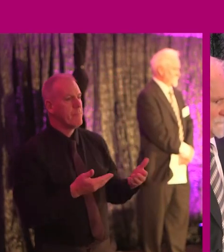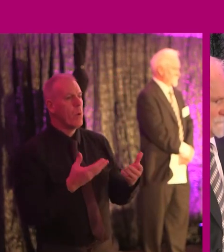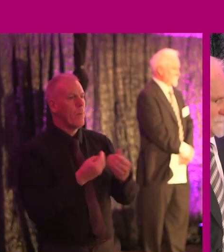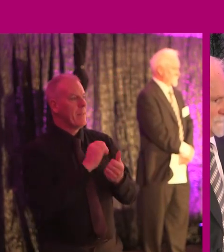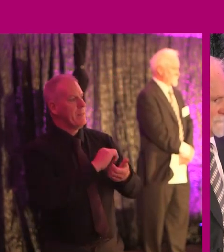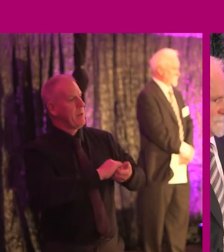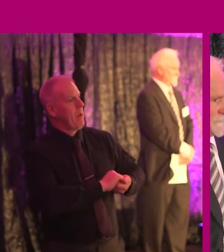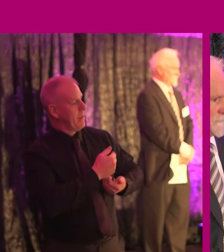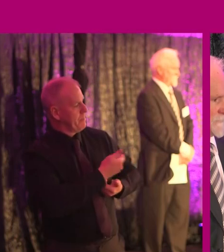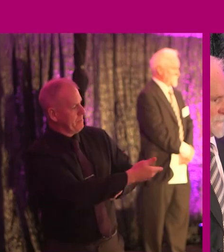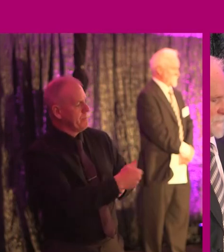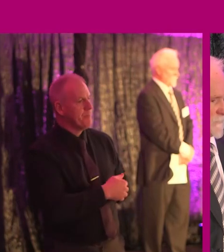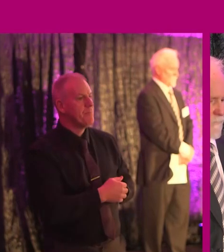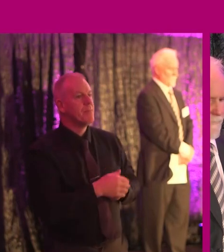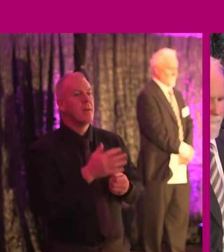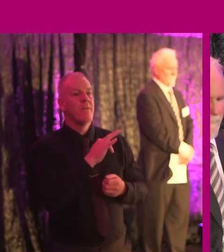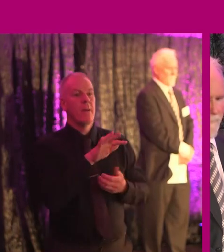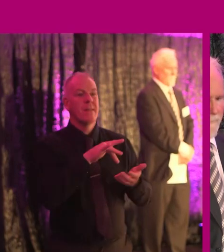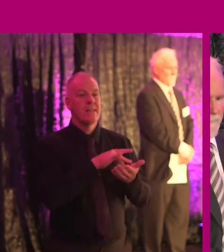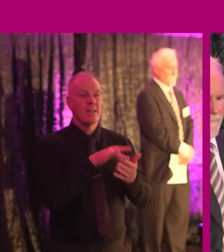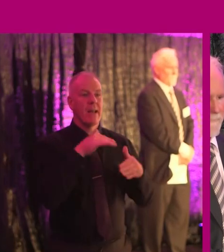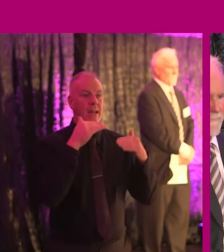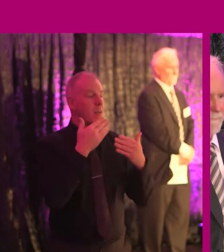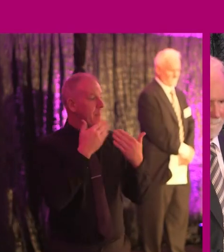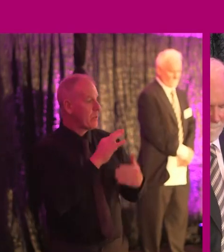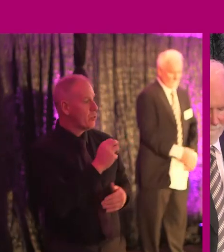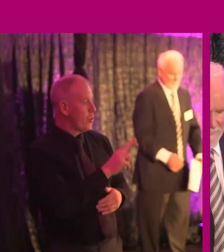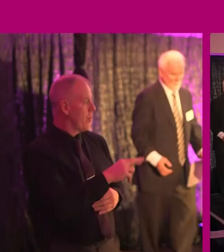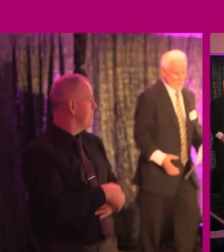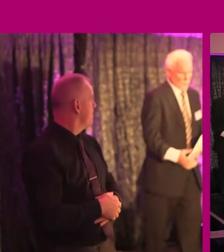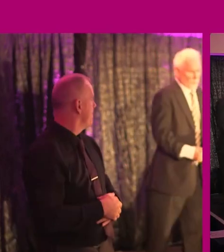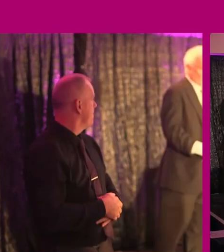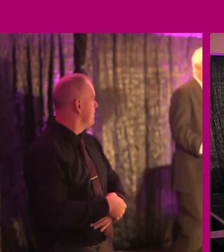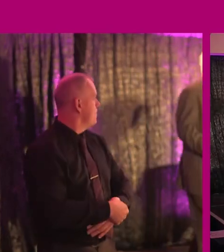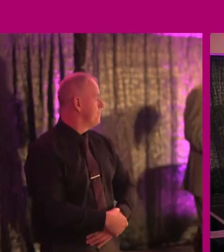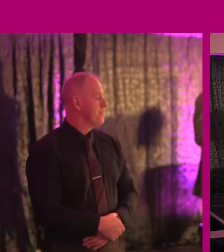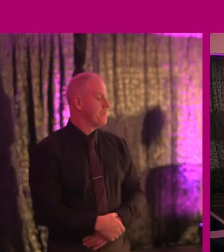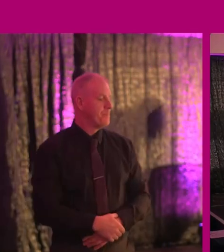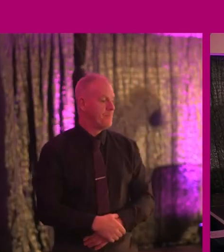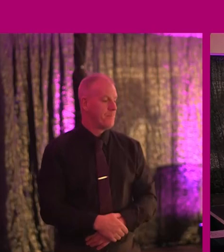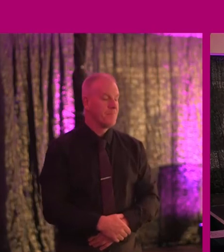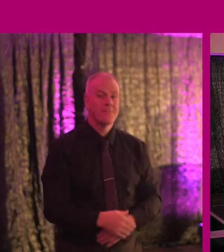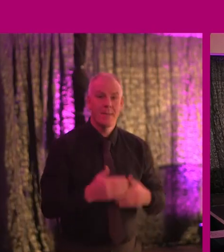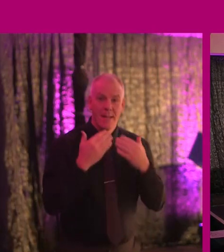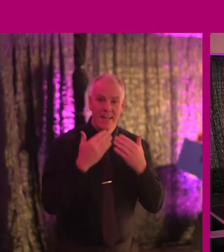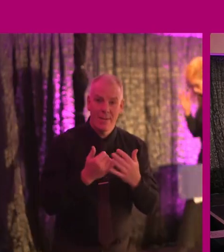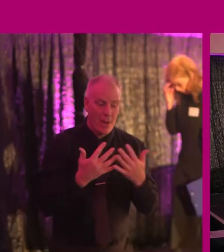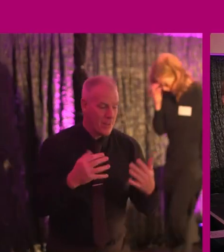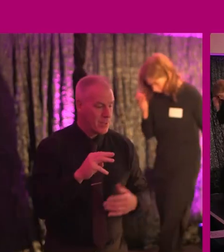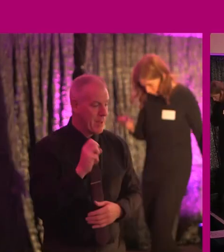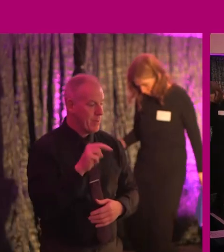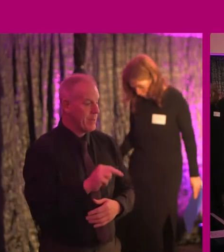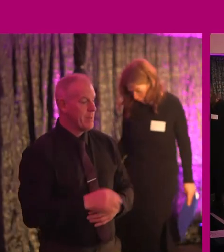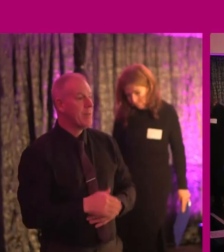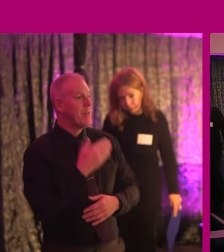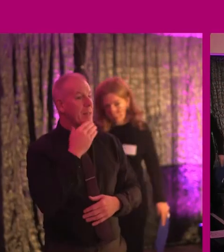some of his colleagues as well in the center. Thank you, Ger. Great. very much, Marion. And